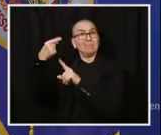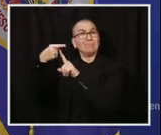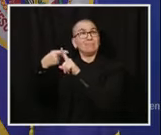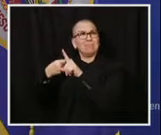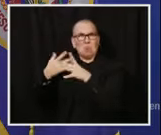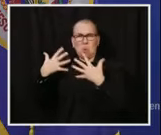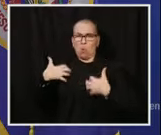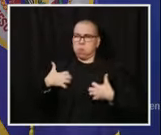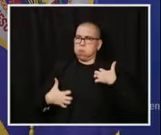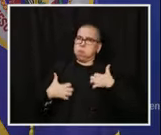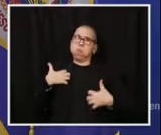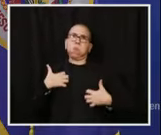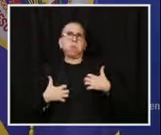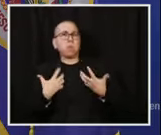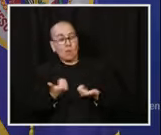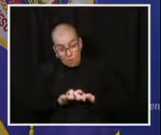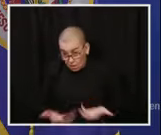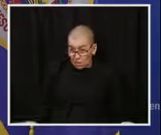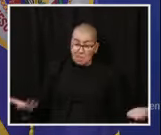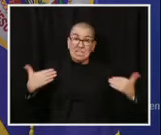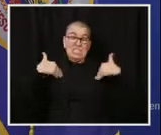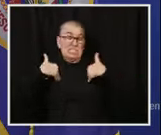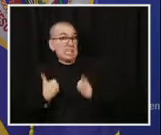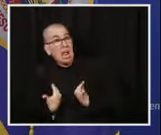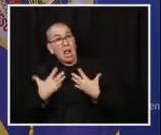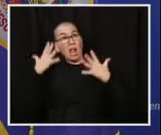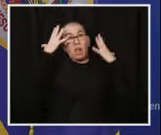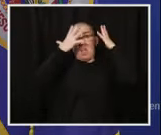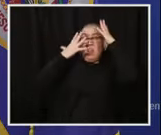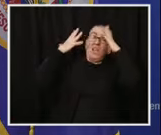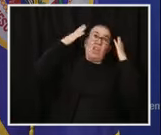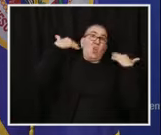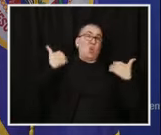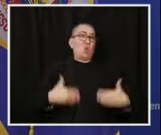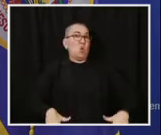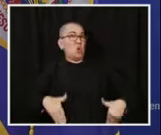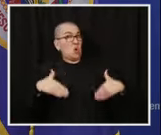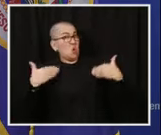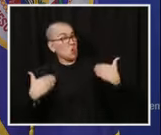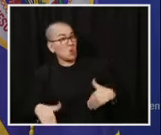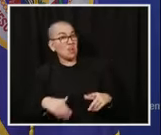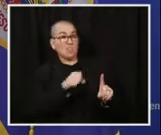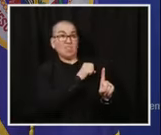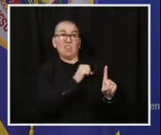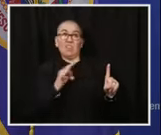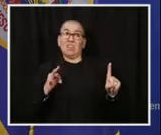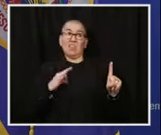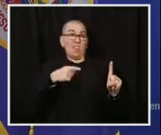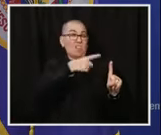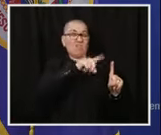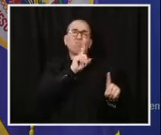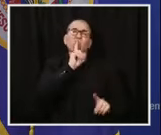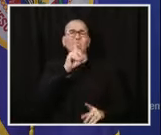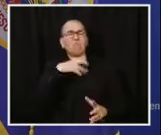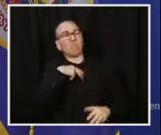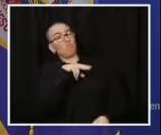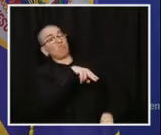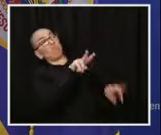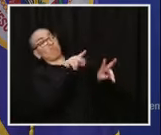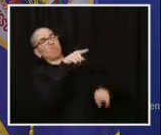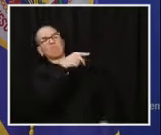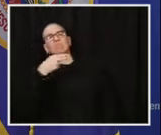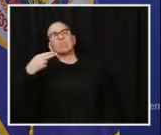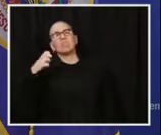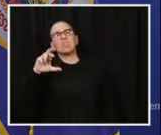for our staff. They truly are our heroes. Why we're here today. Each of us has a responsibility to slow the